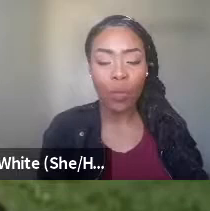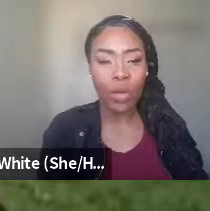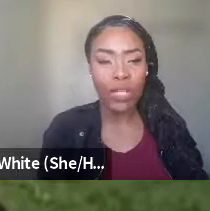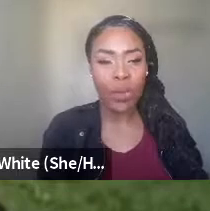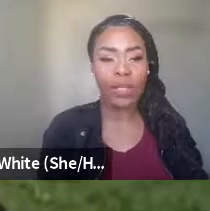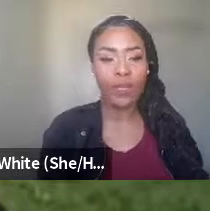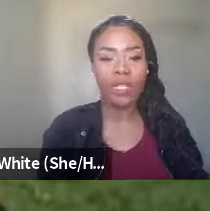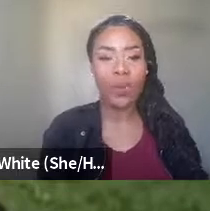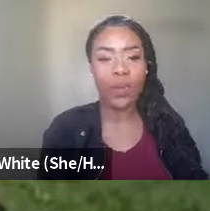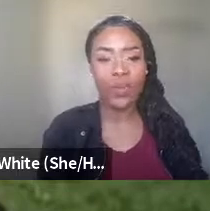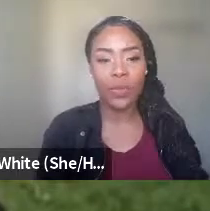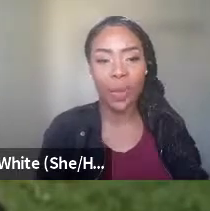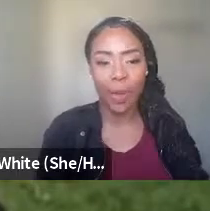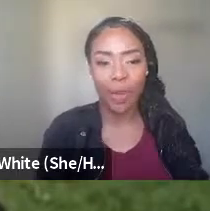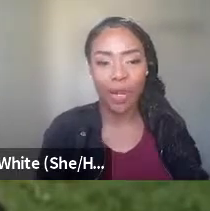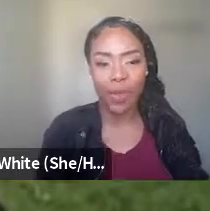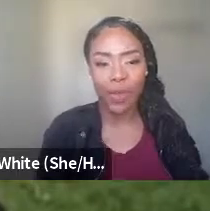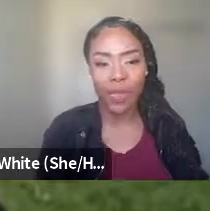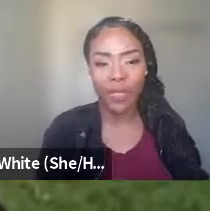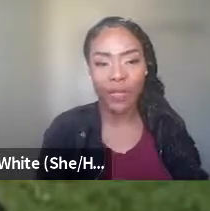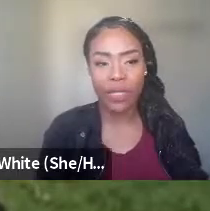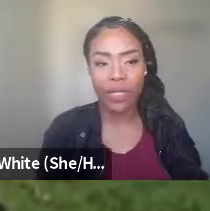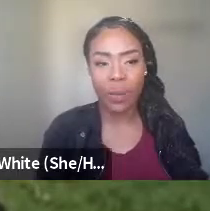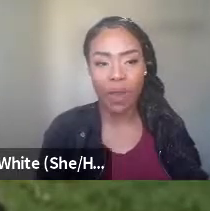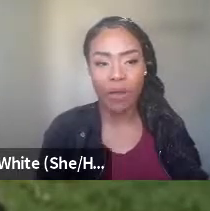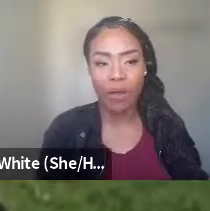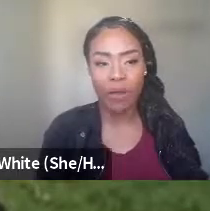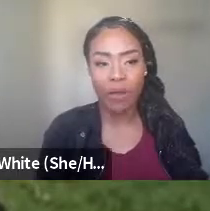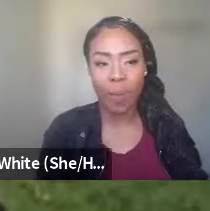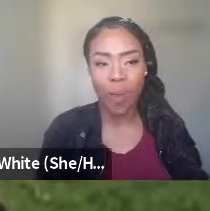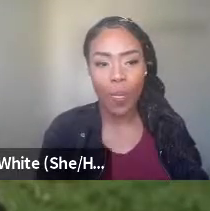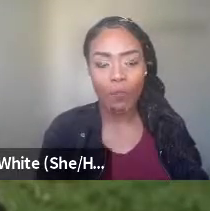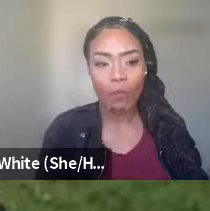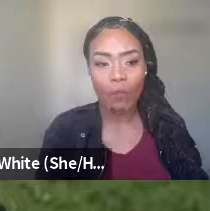I really just wanted to expose you to it, but I'm going to give you these resources as well.